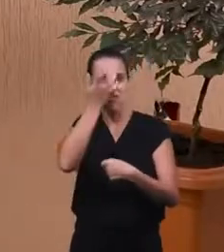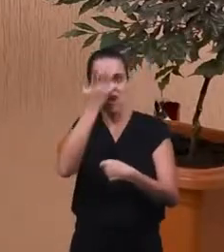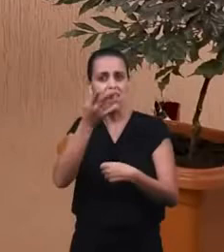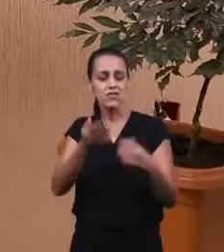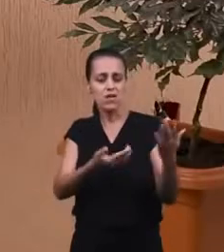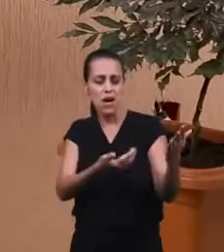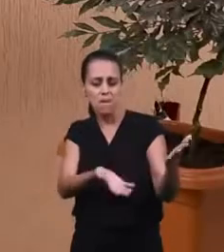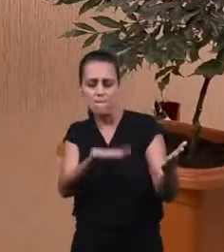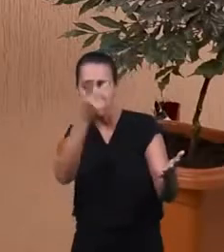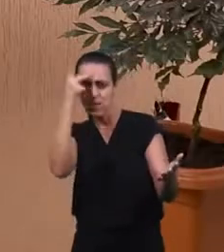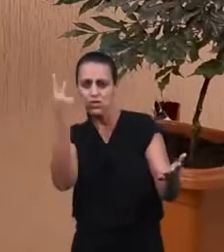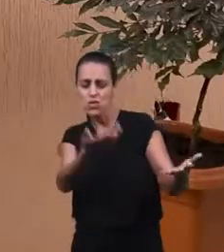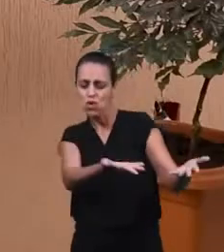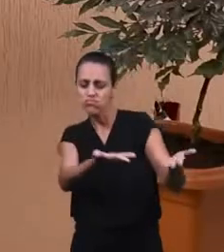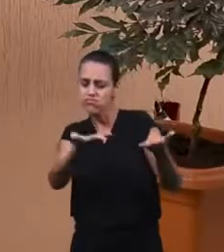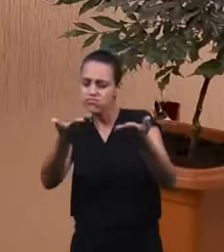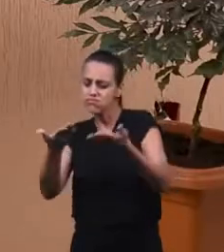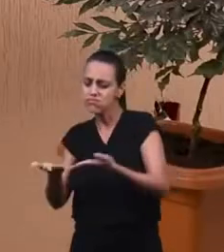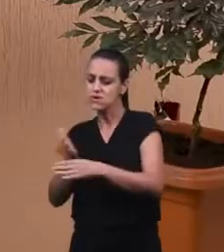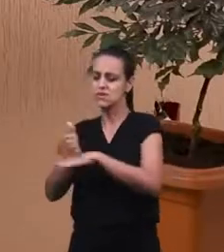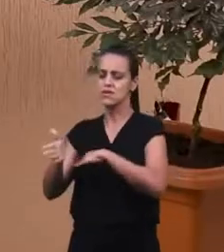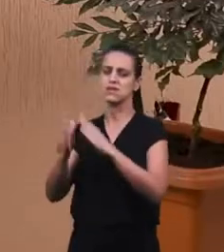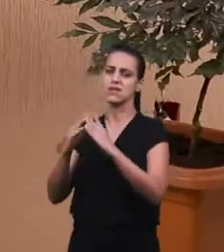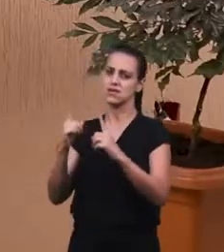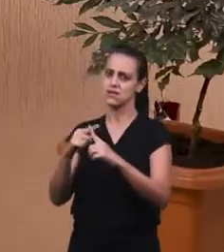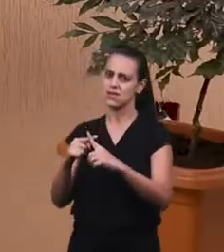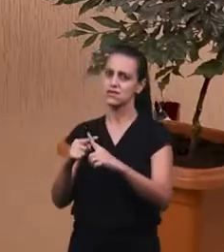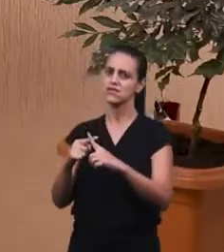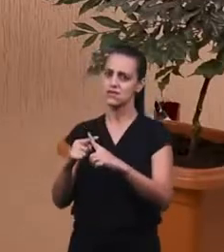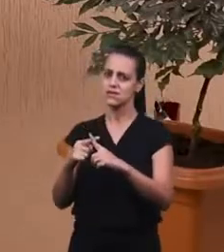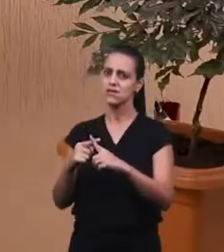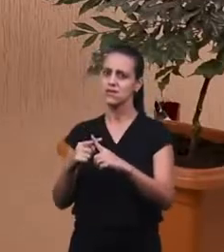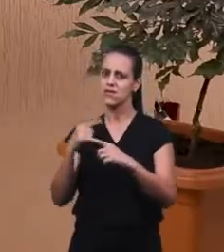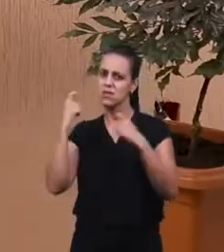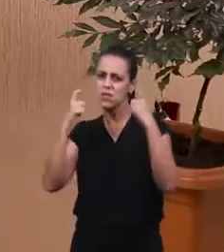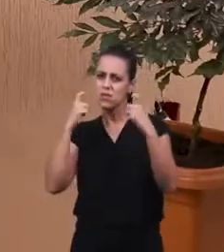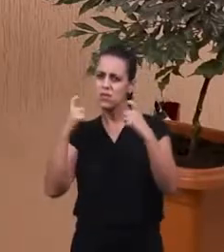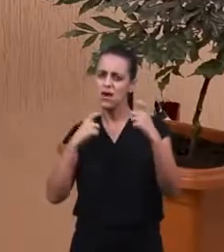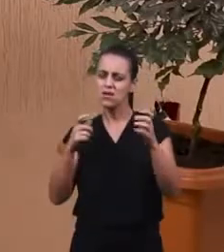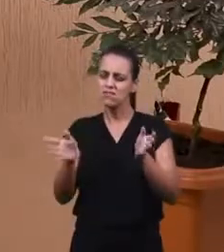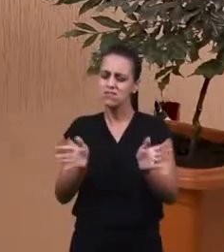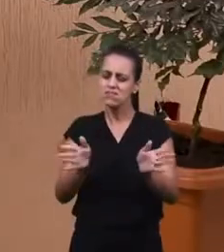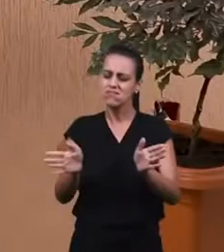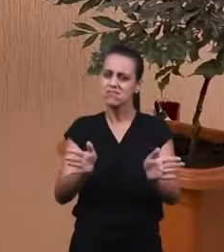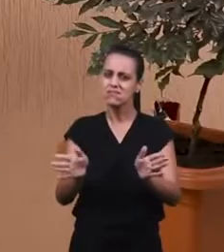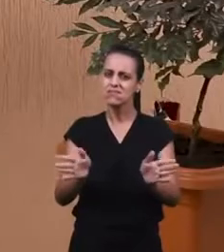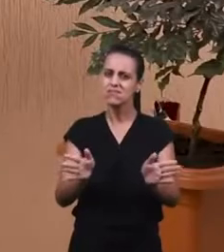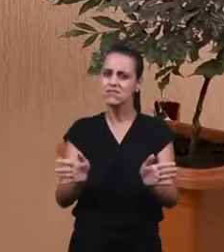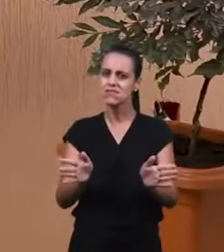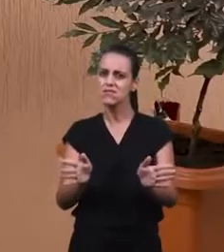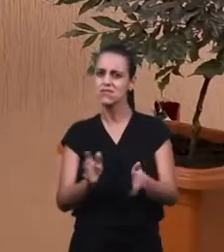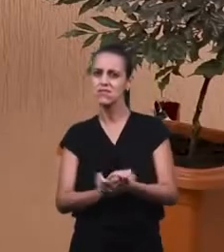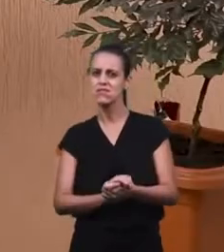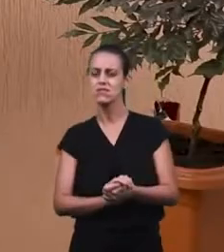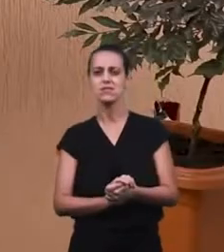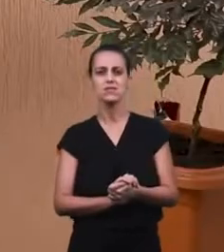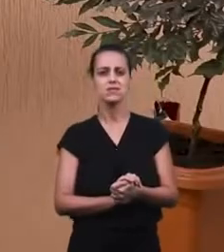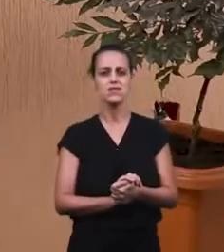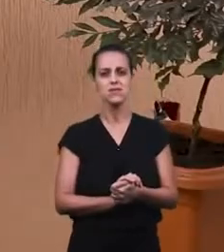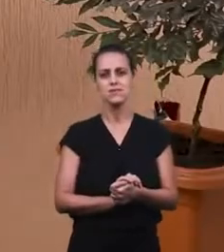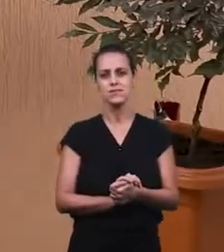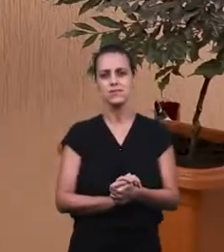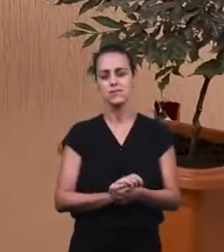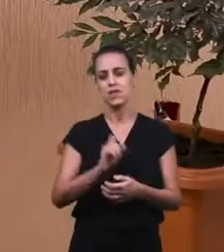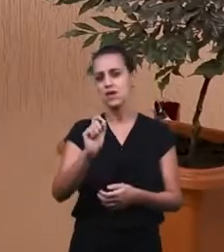In the church. Our work. Is also concerned. With making. Accessibility. Attitudinal. Which is